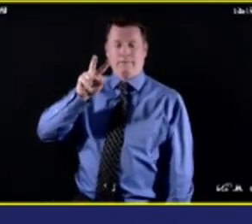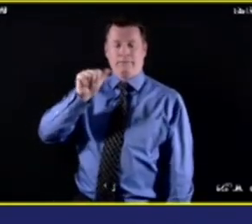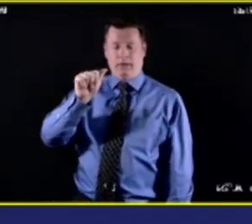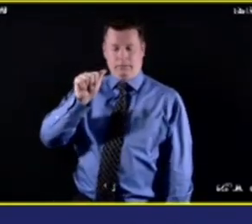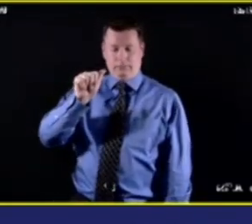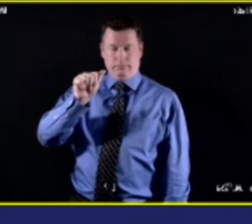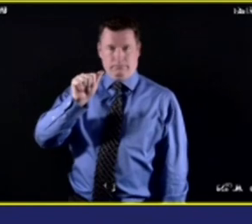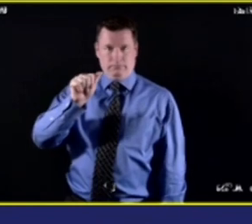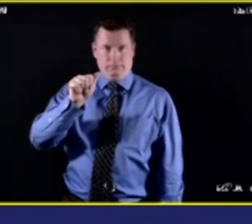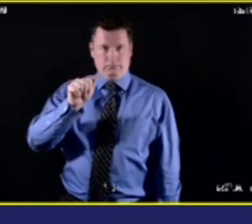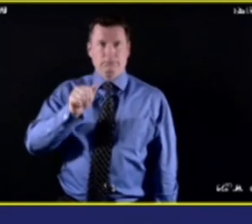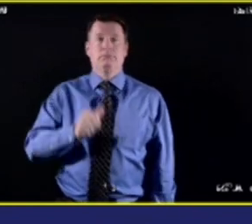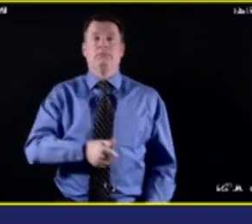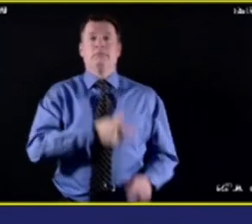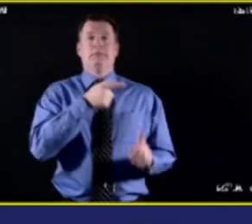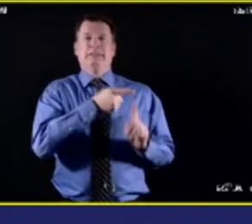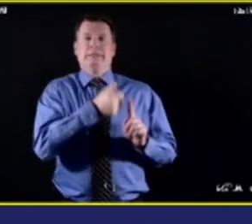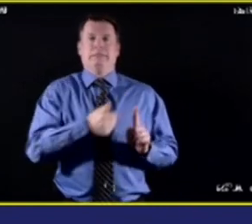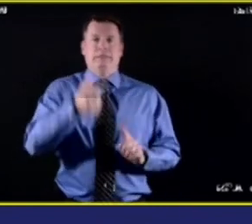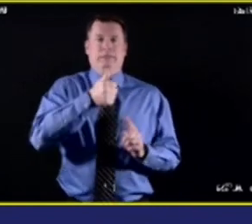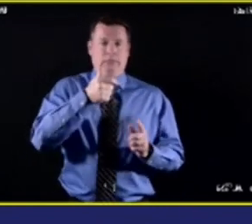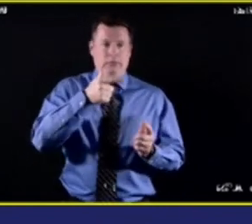who studies social connectedness.